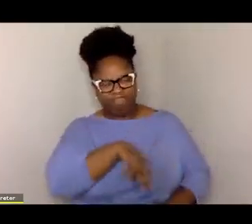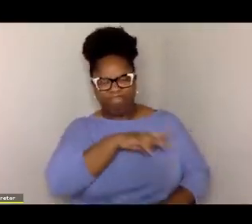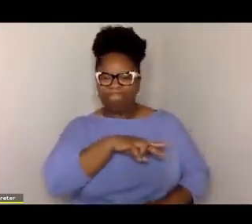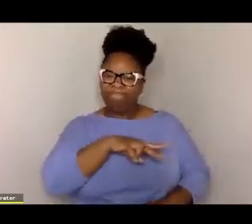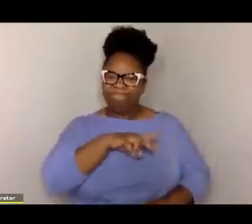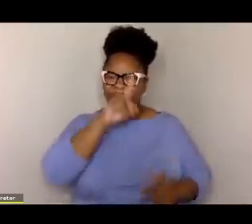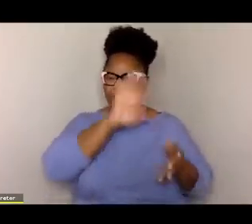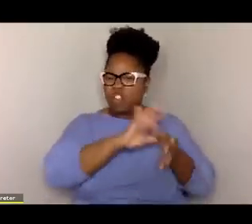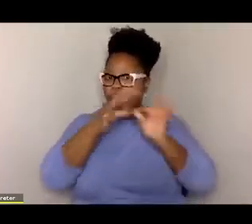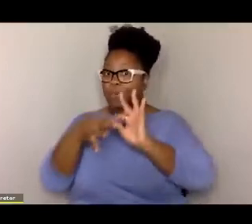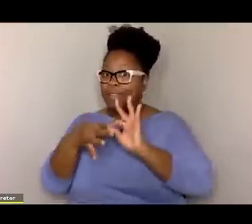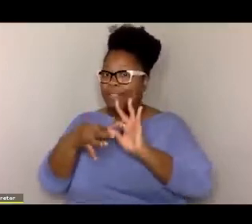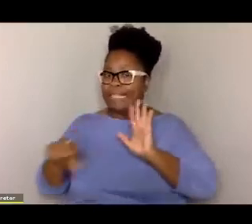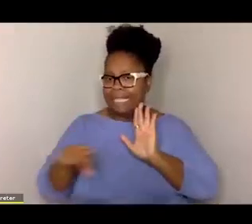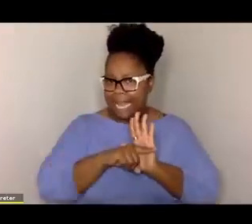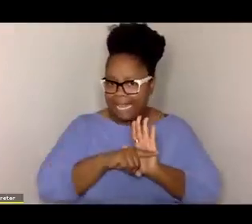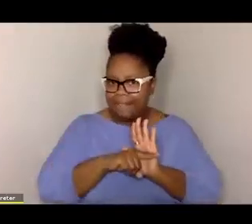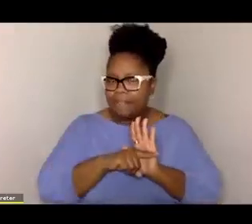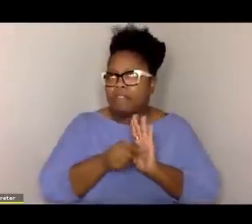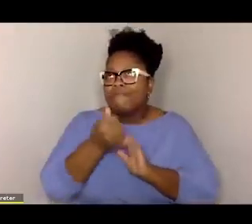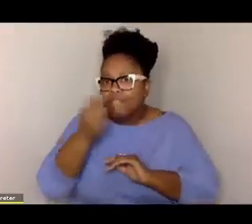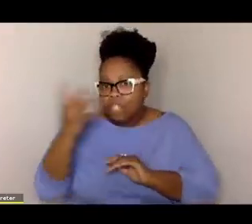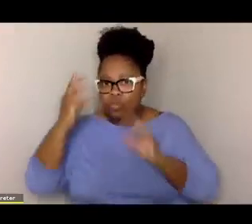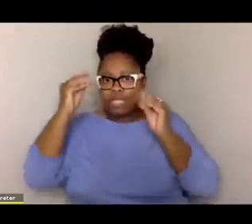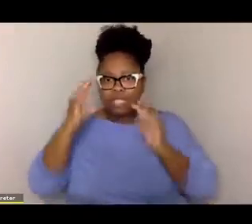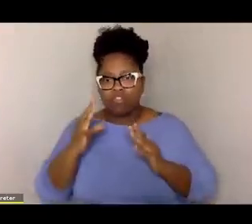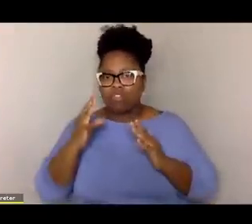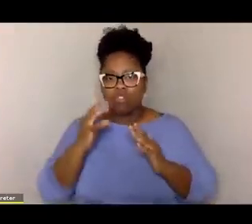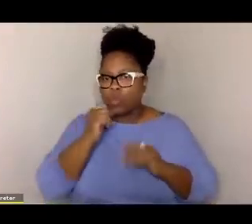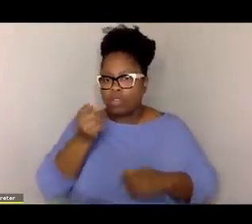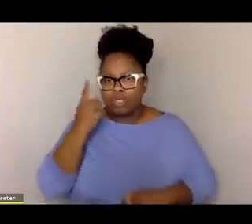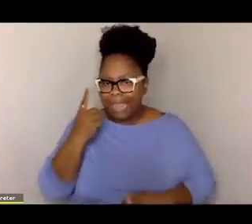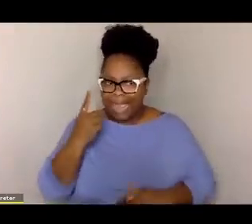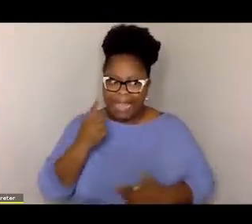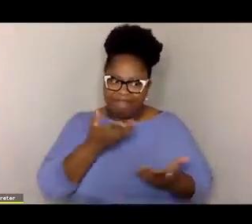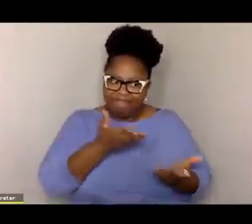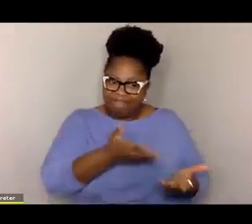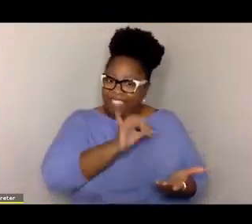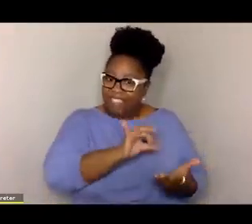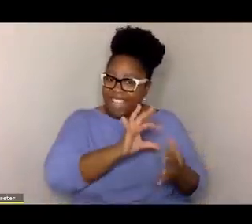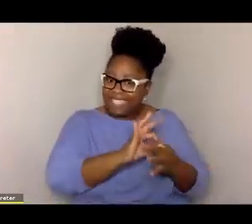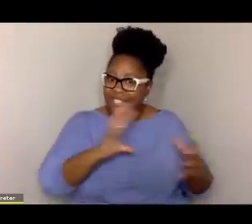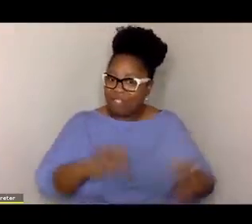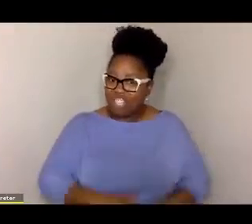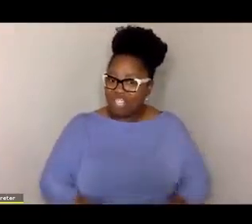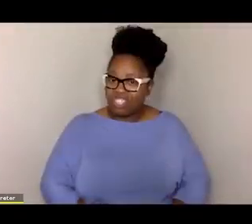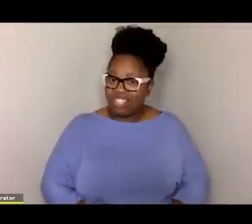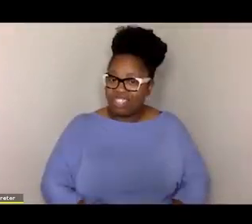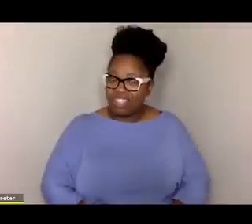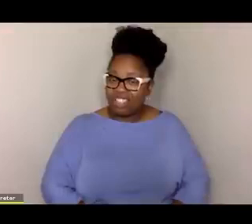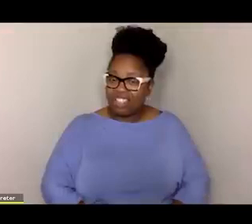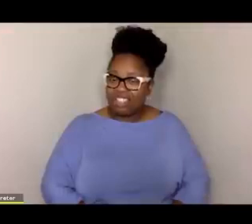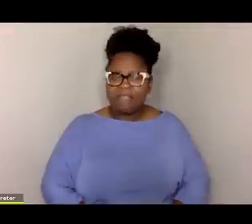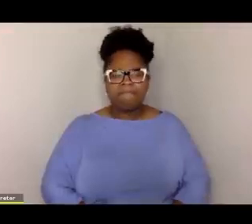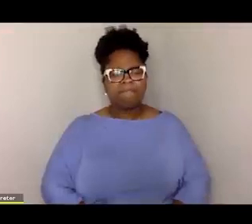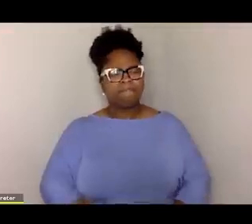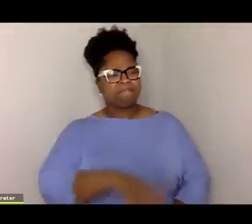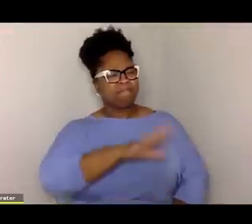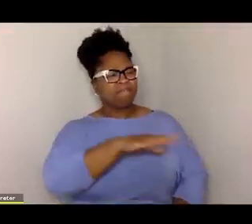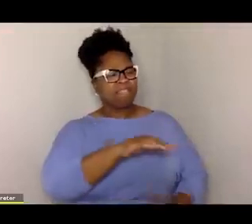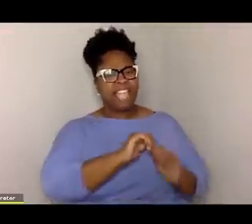They come up with some negative interpretation. And very few of them understand that that's really dissociation. How does